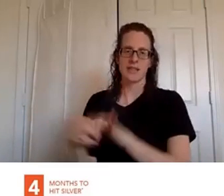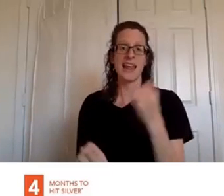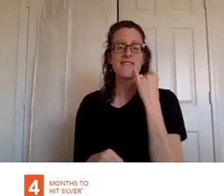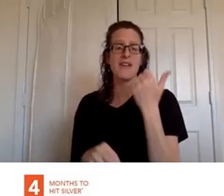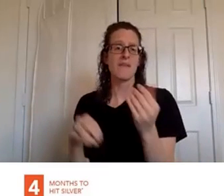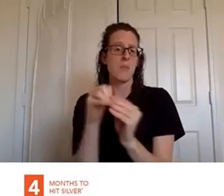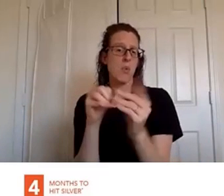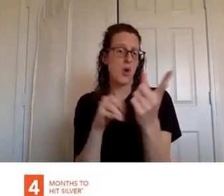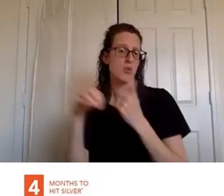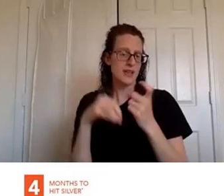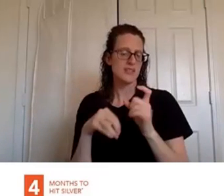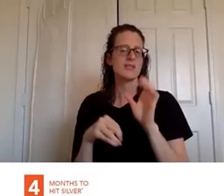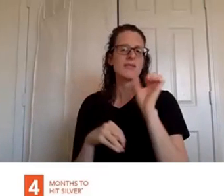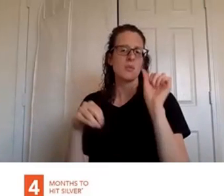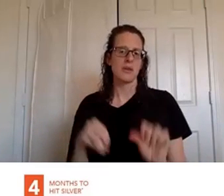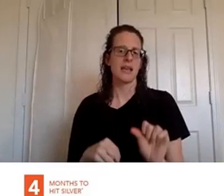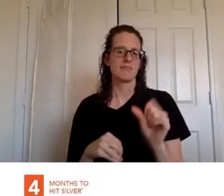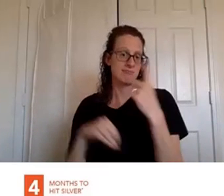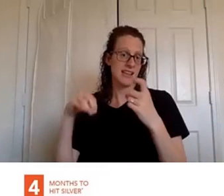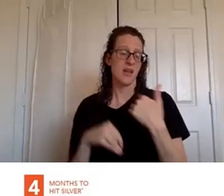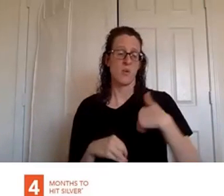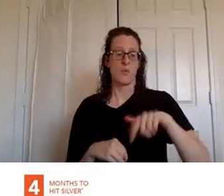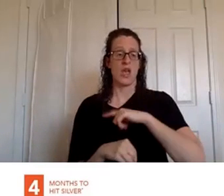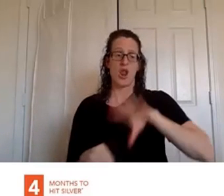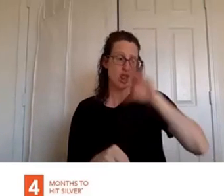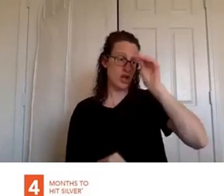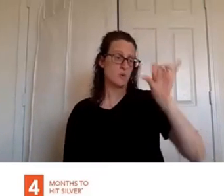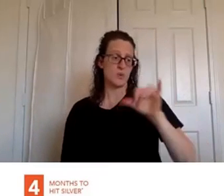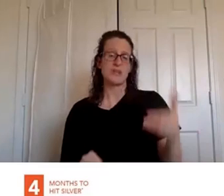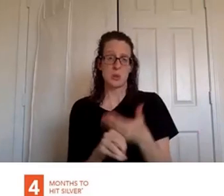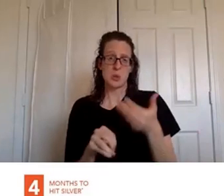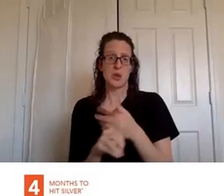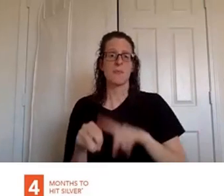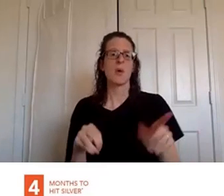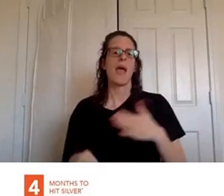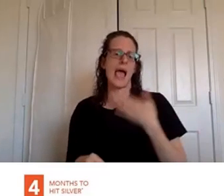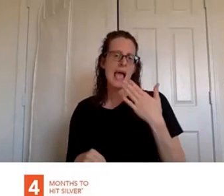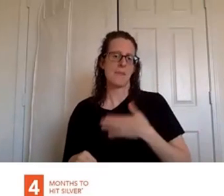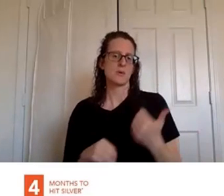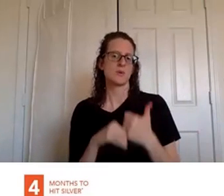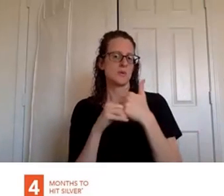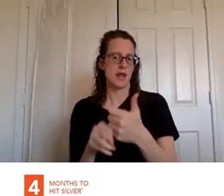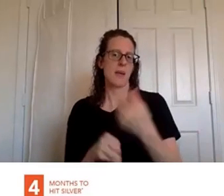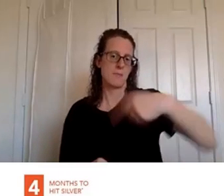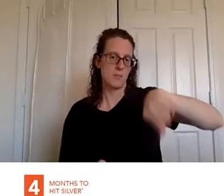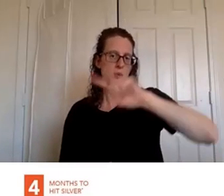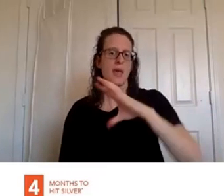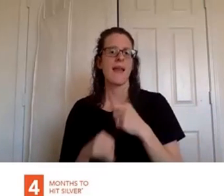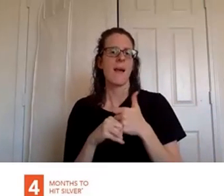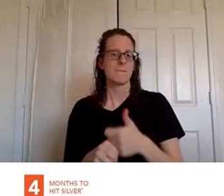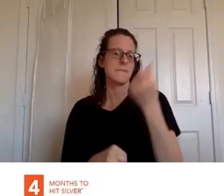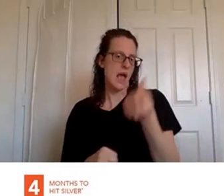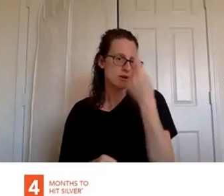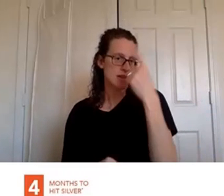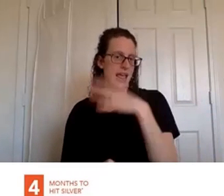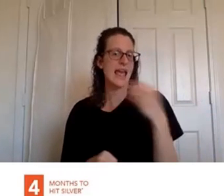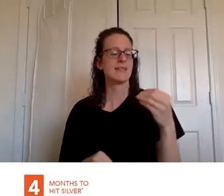this ask us um we're still learning this too because like i said it's pretty new but we are happy to help you with this help you to understand it and even help you